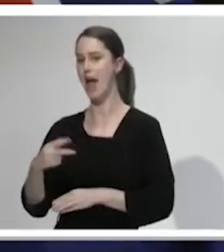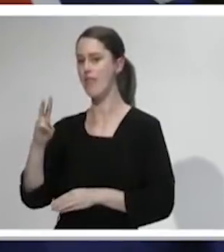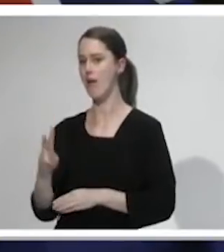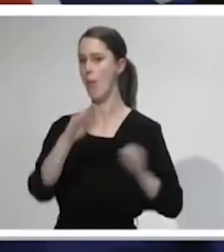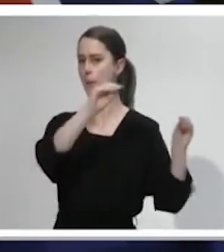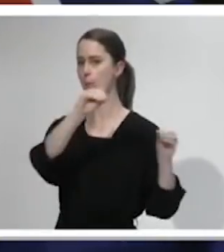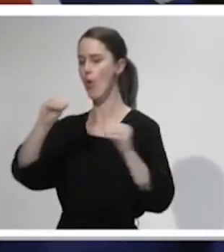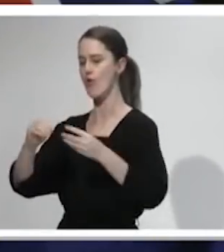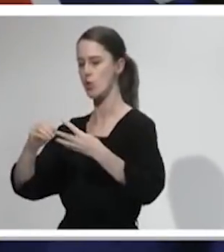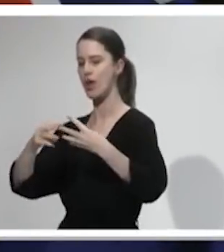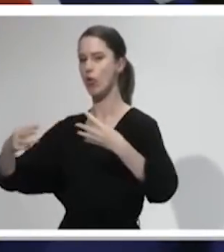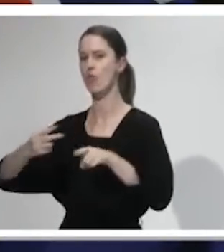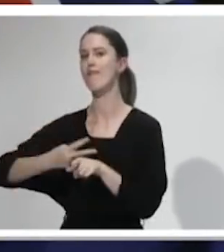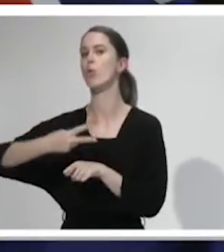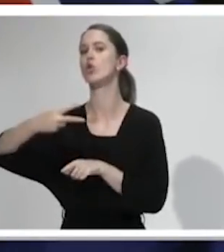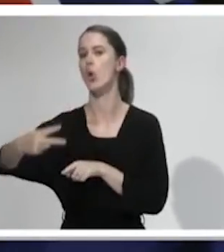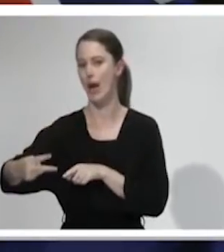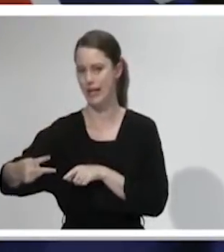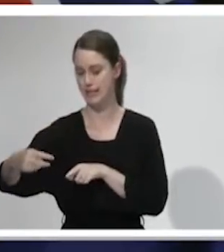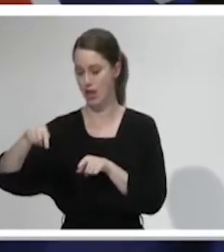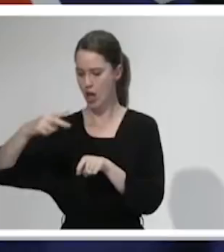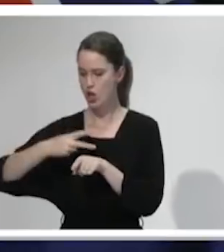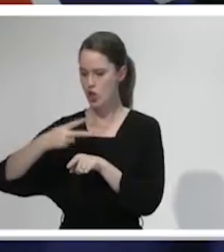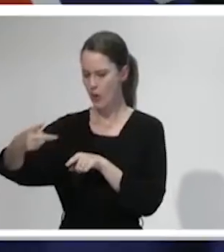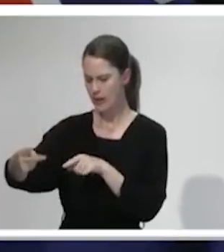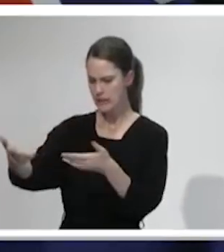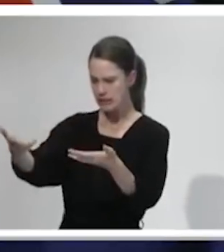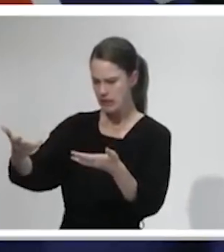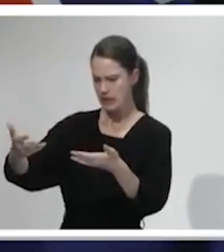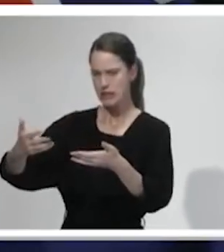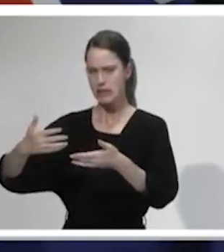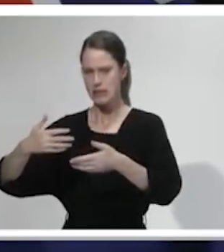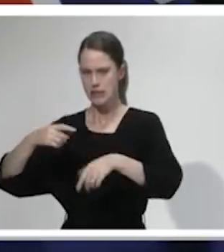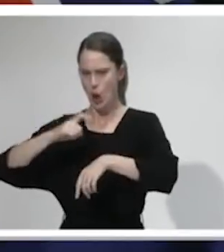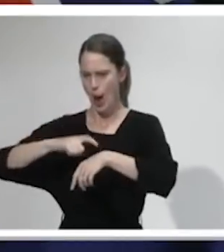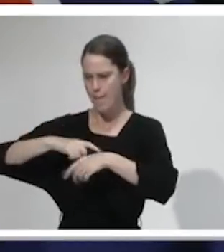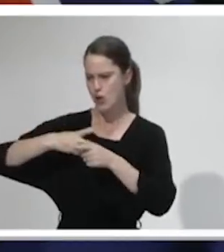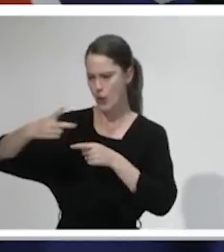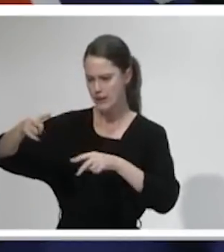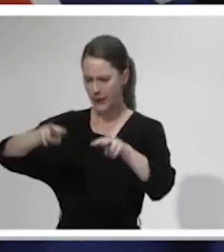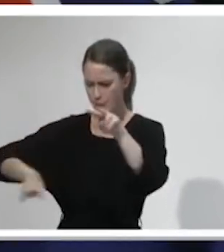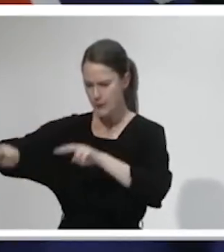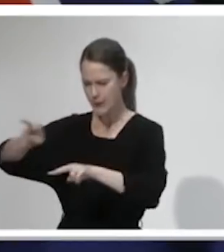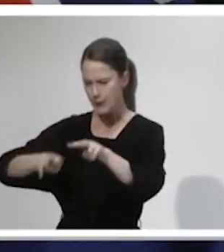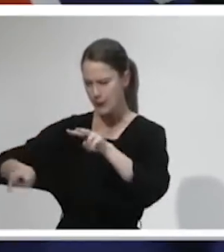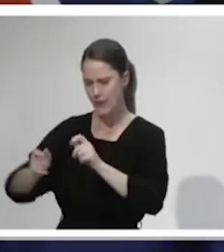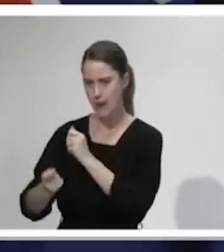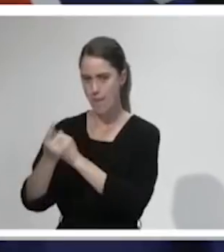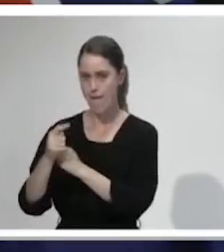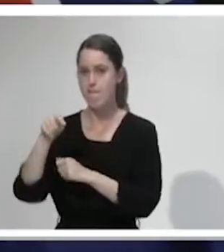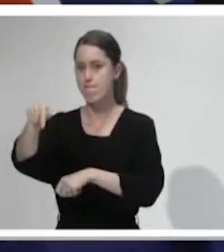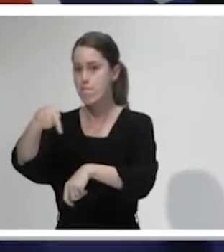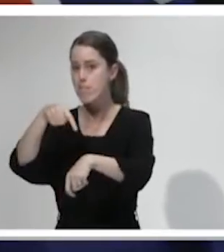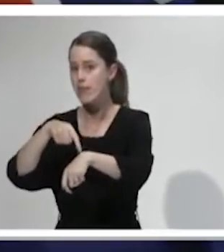three and stay there for two weeks. Those two weeks gives us another cycle of transmission to assess how we are doing. From there,